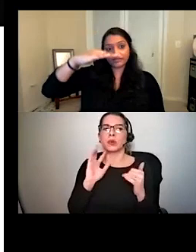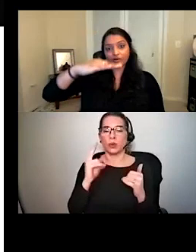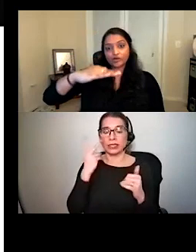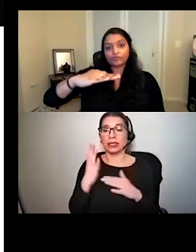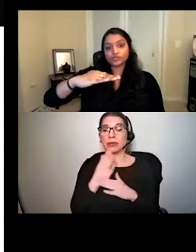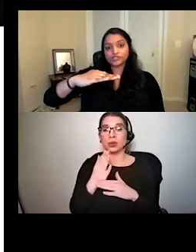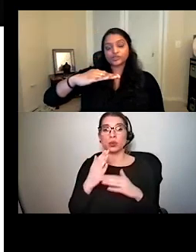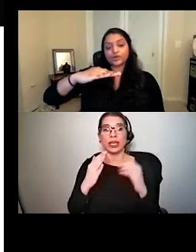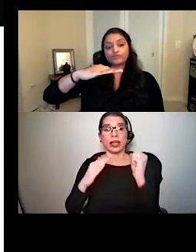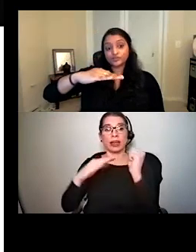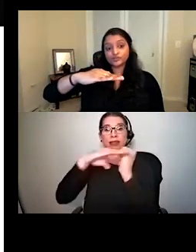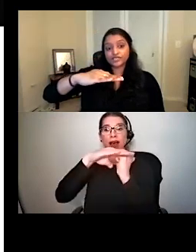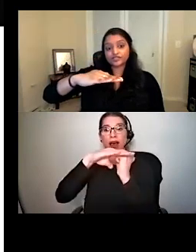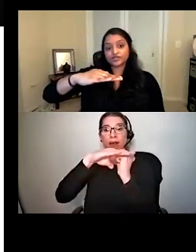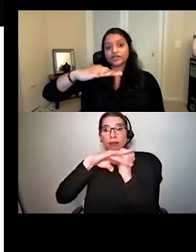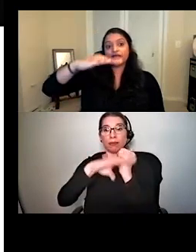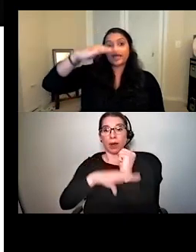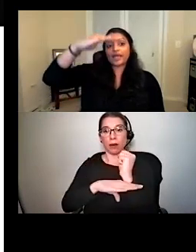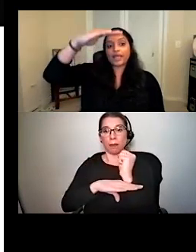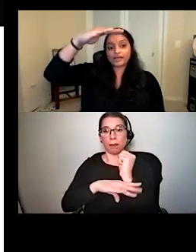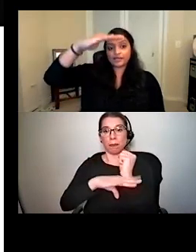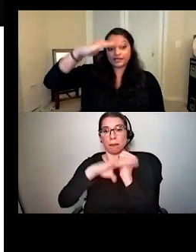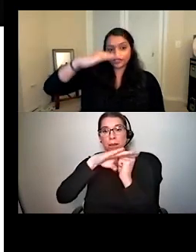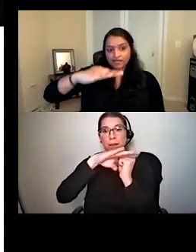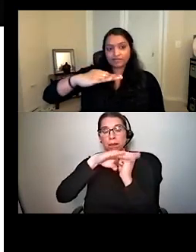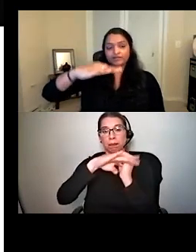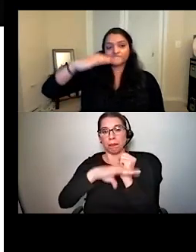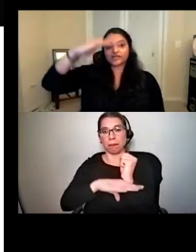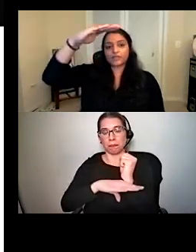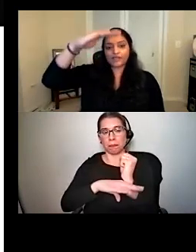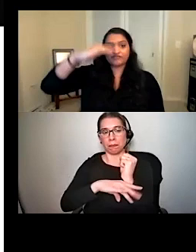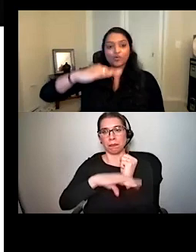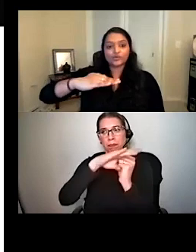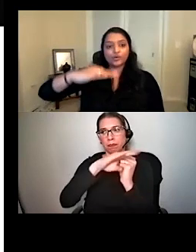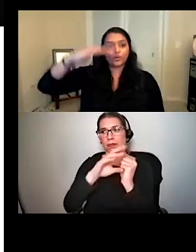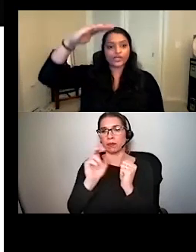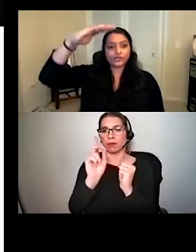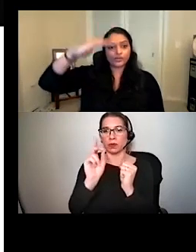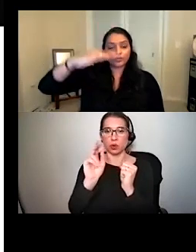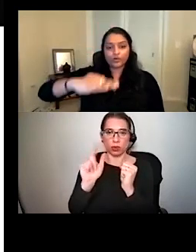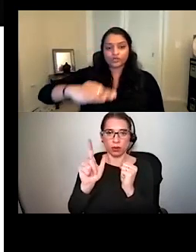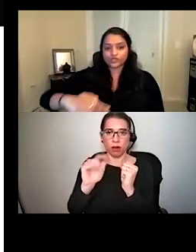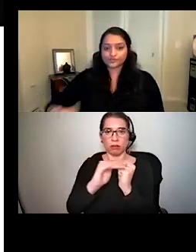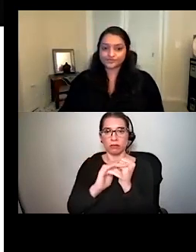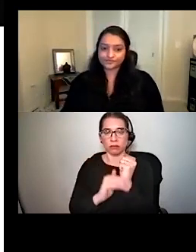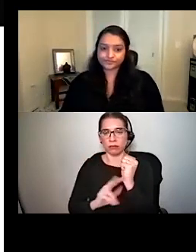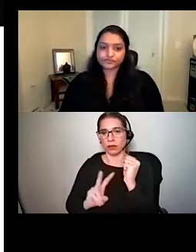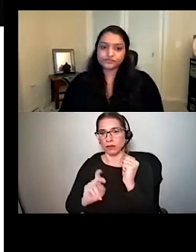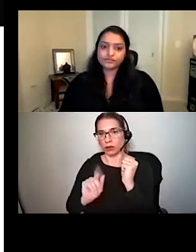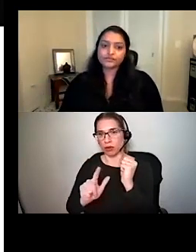and the bottom most or ventral section and just keep bouncing back and forward while we watch.